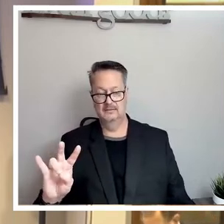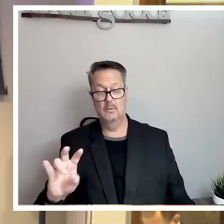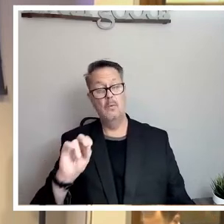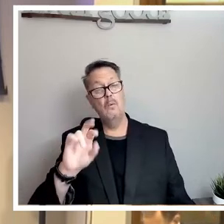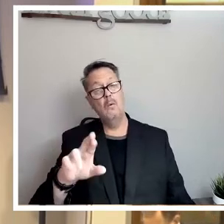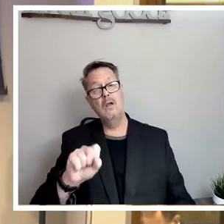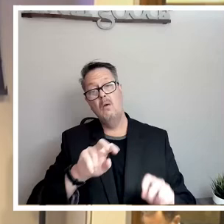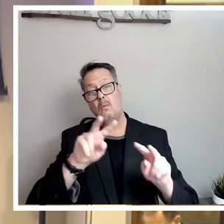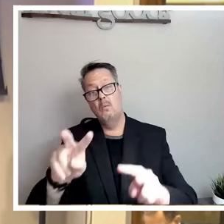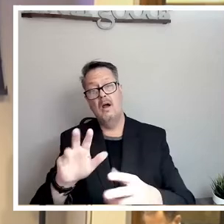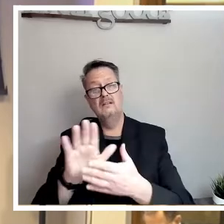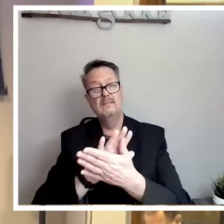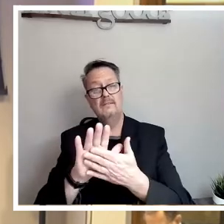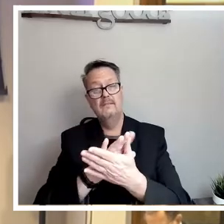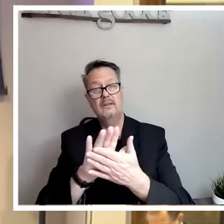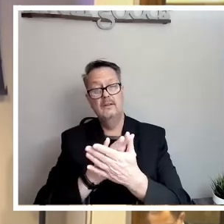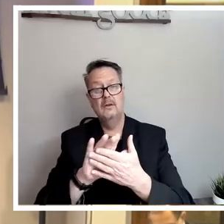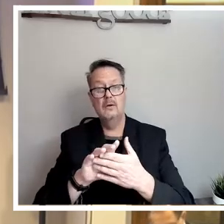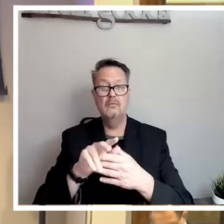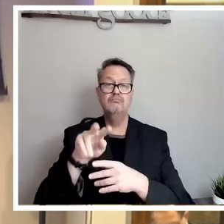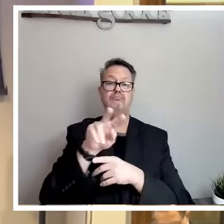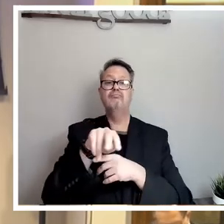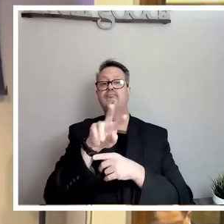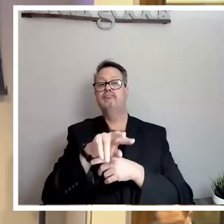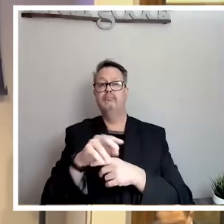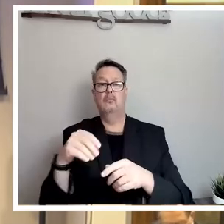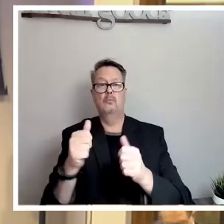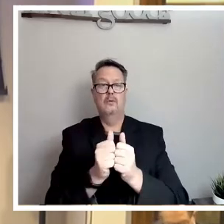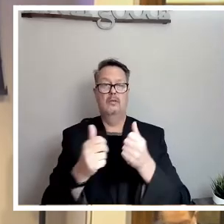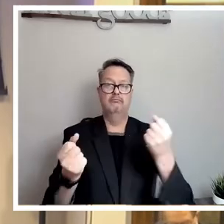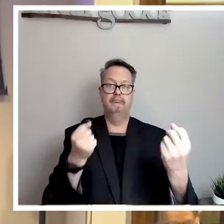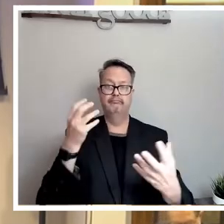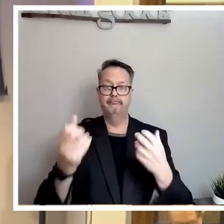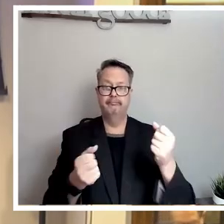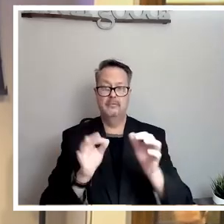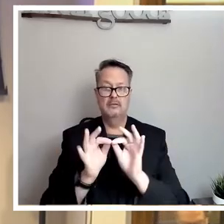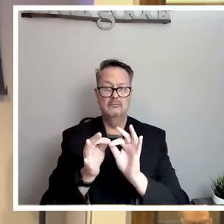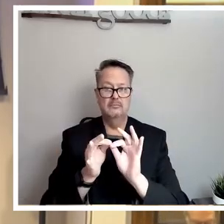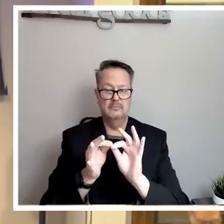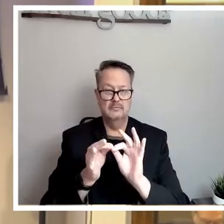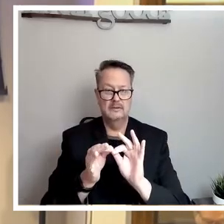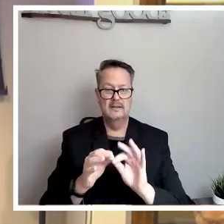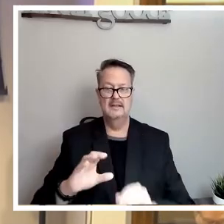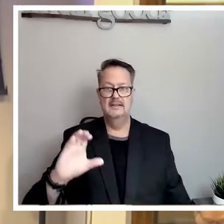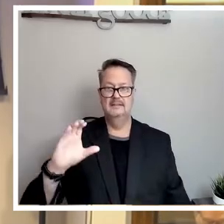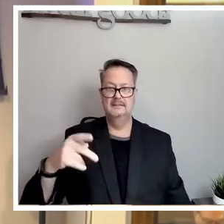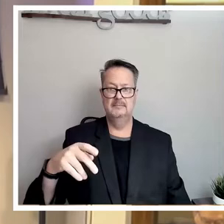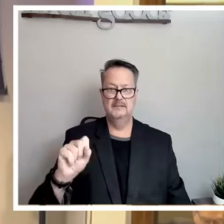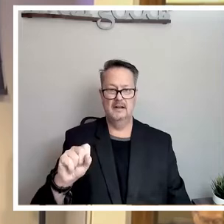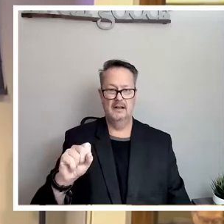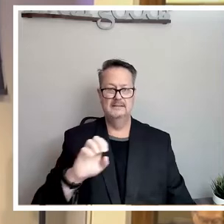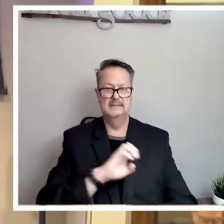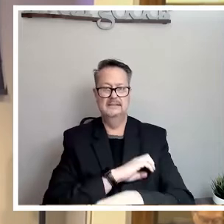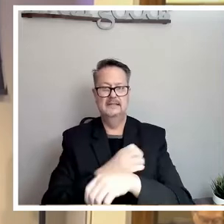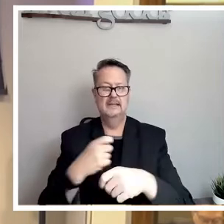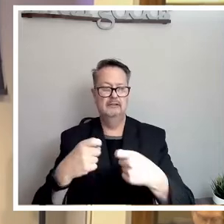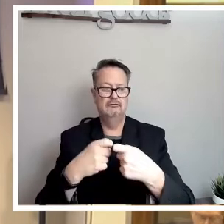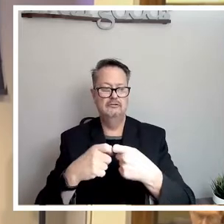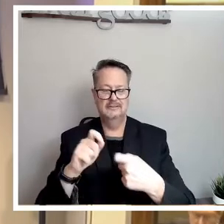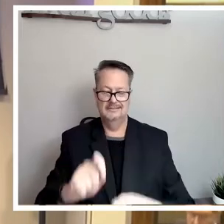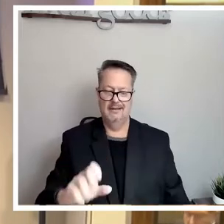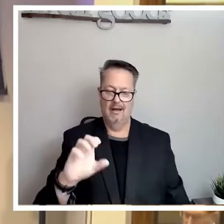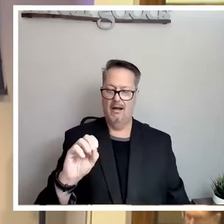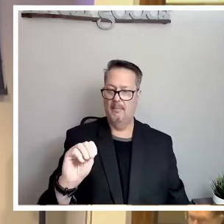watch a video simulcast in American Sign Language Interpretation at CPSEnergy.com